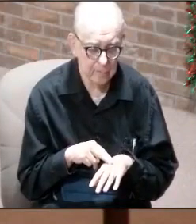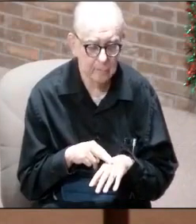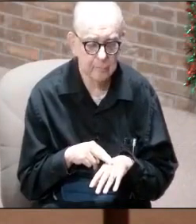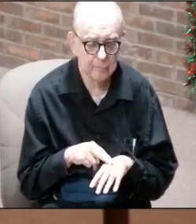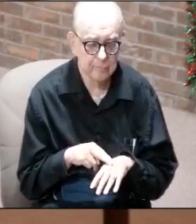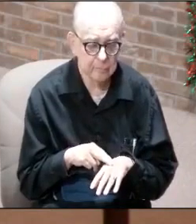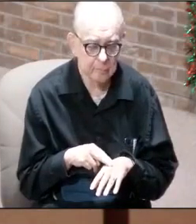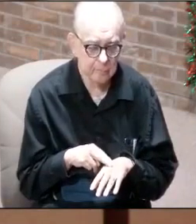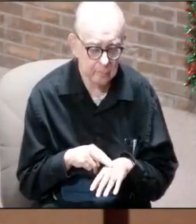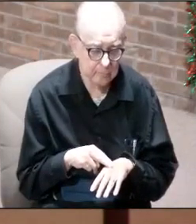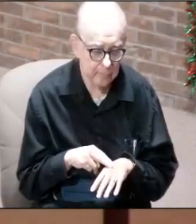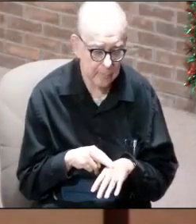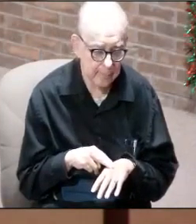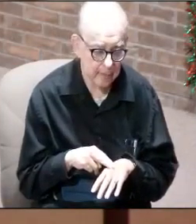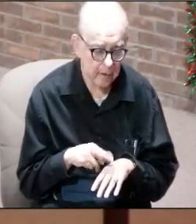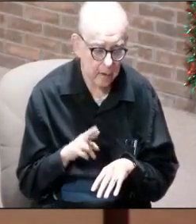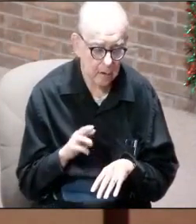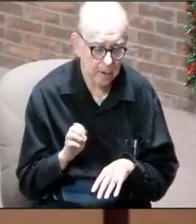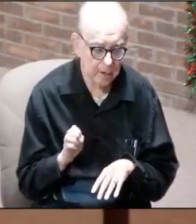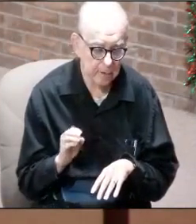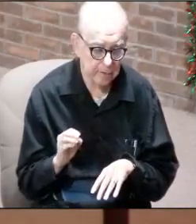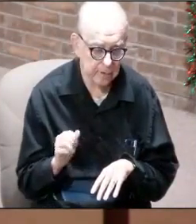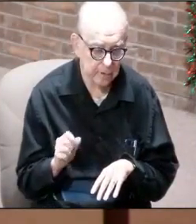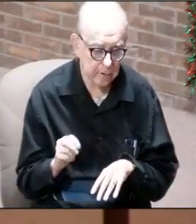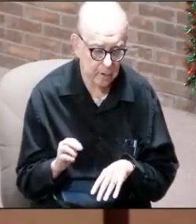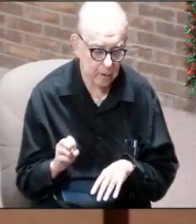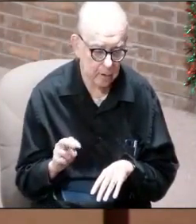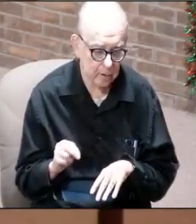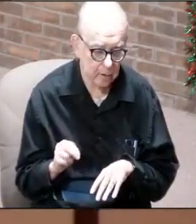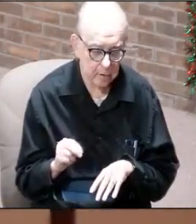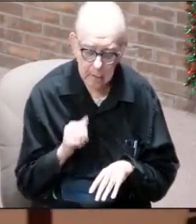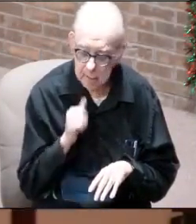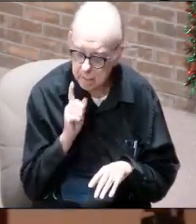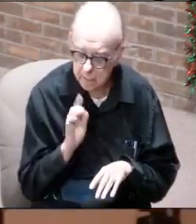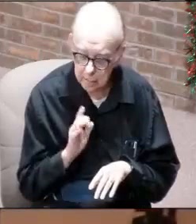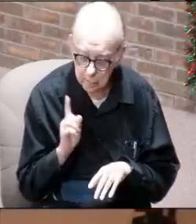The recession was not on one country.